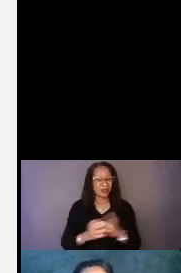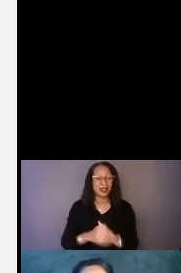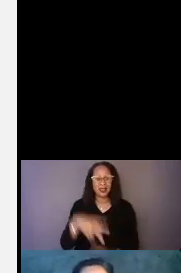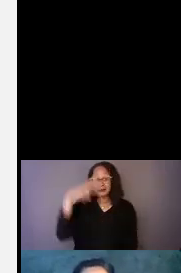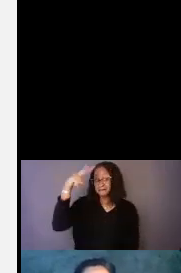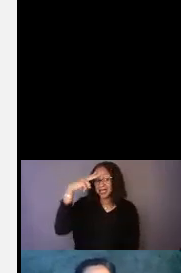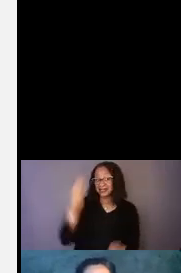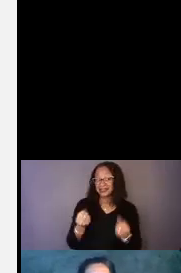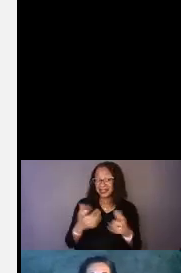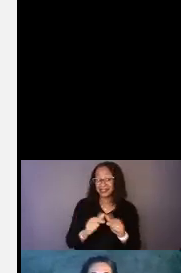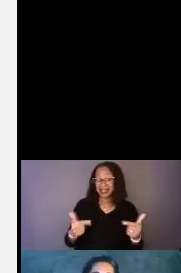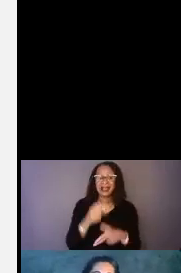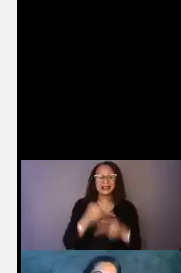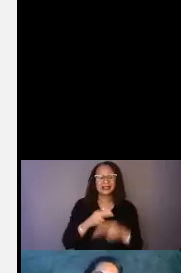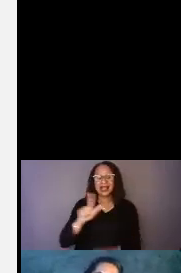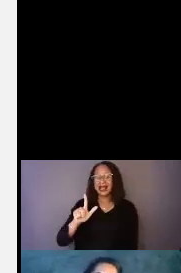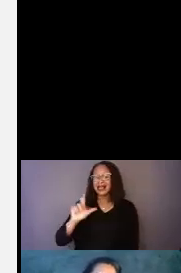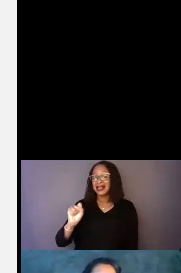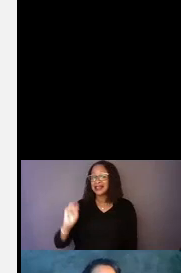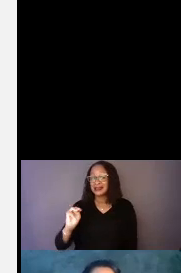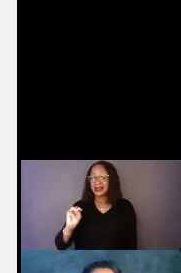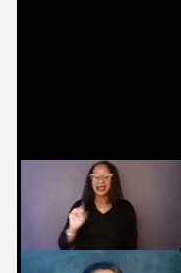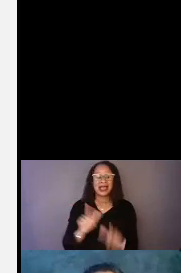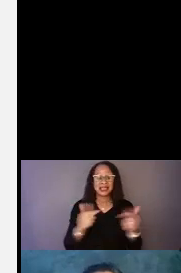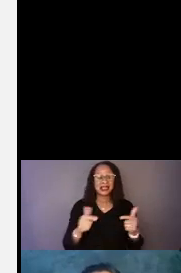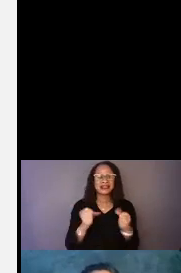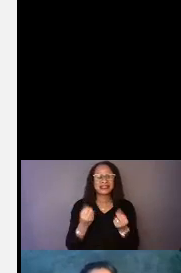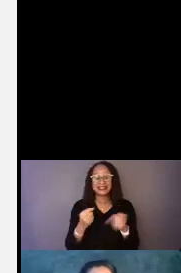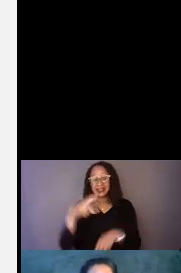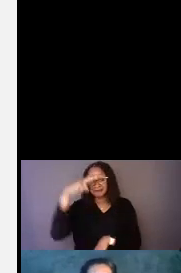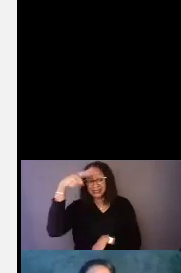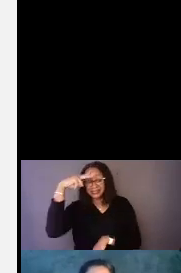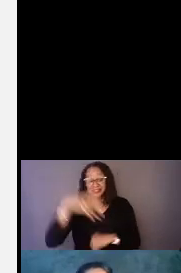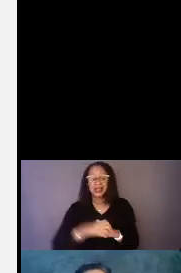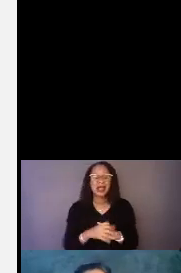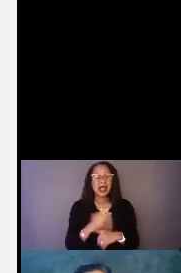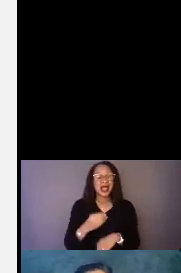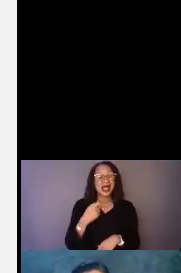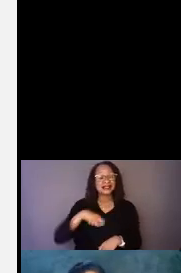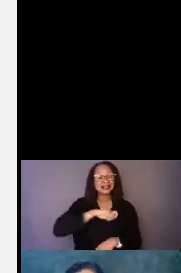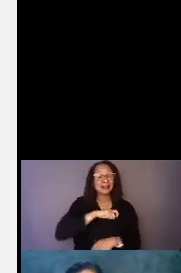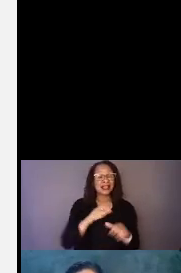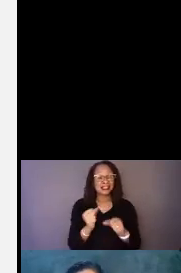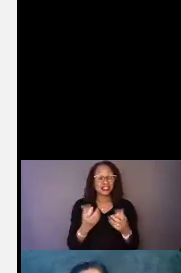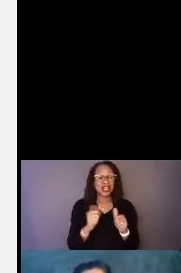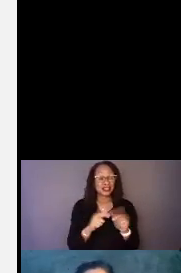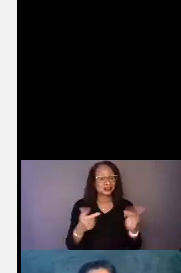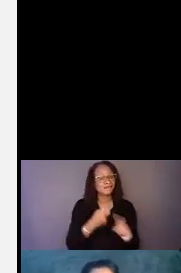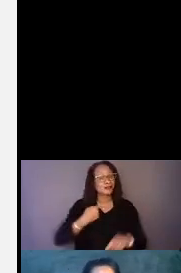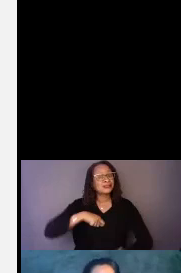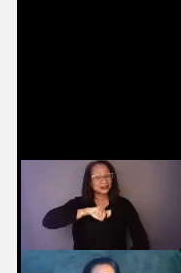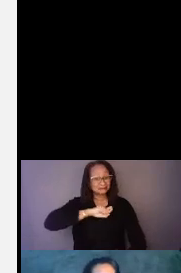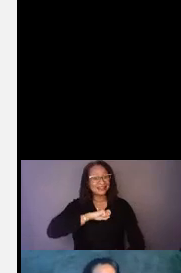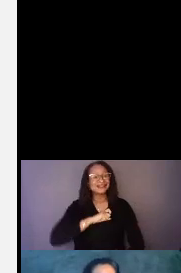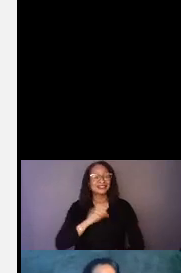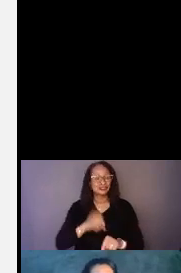Language is actually called LSM, Lengua de Señas Mexicanas. And Spanish Sign Language is from Spain. So you can